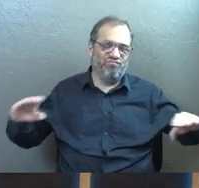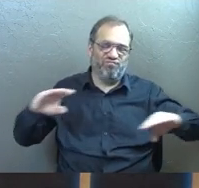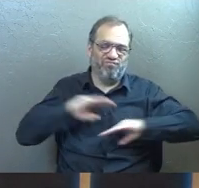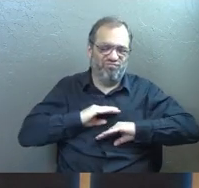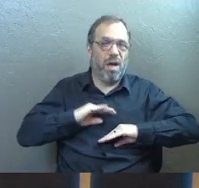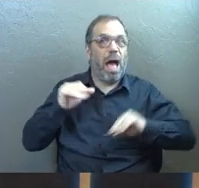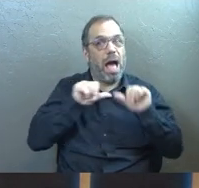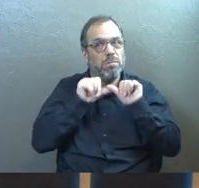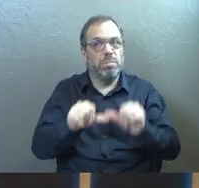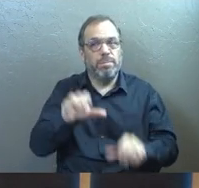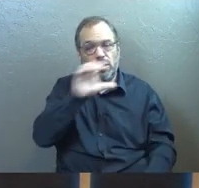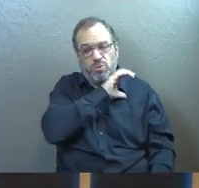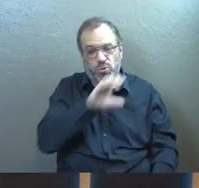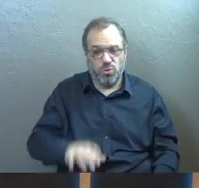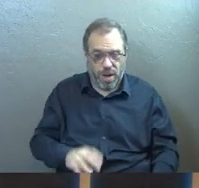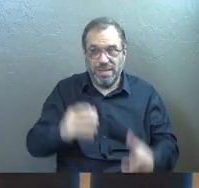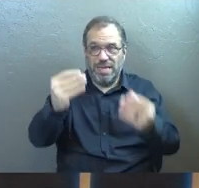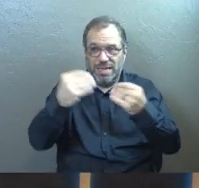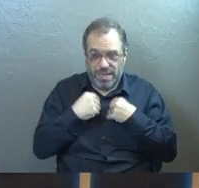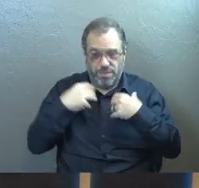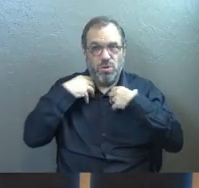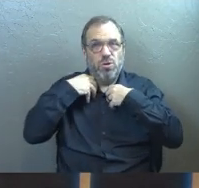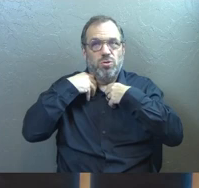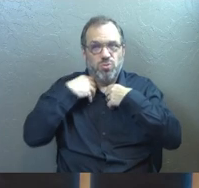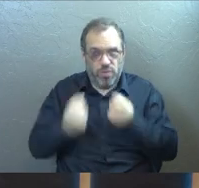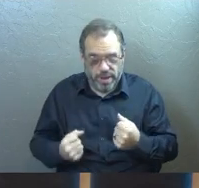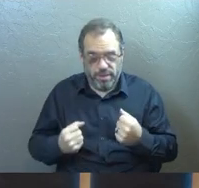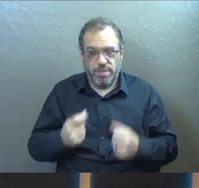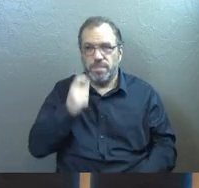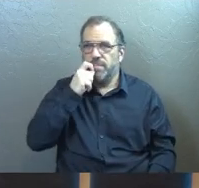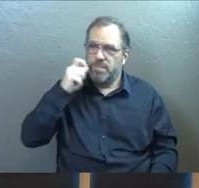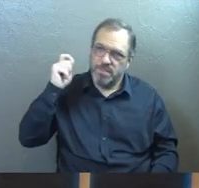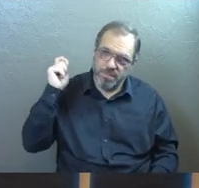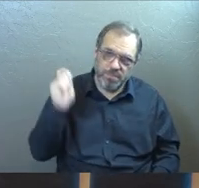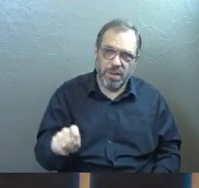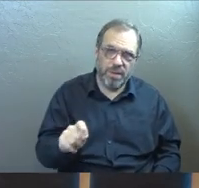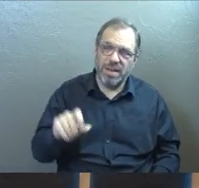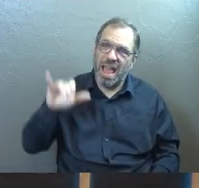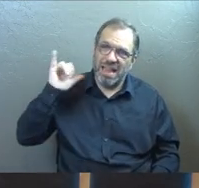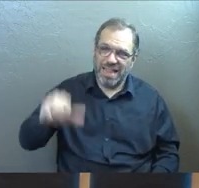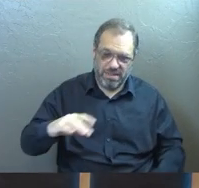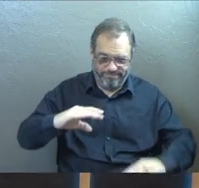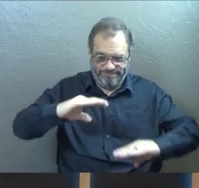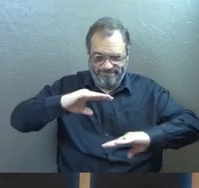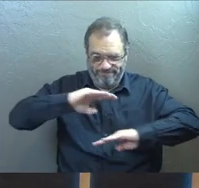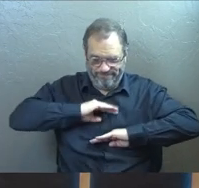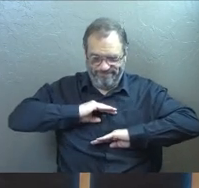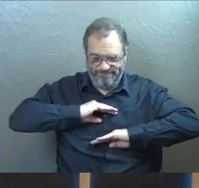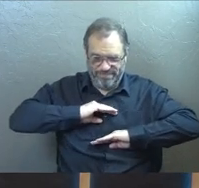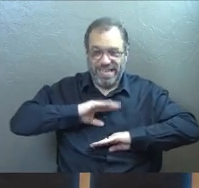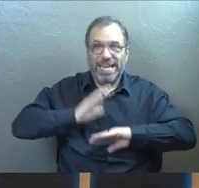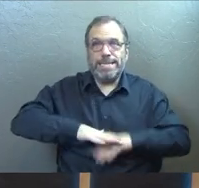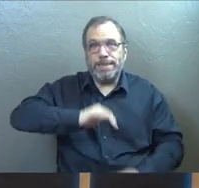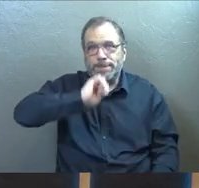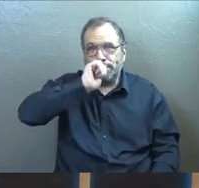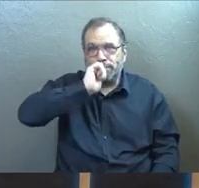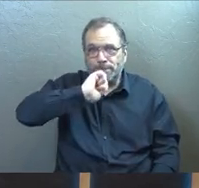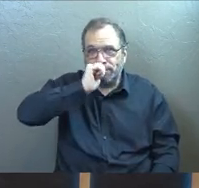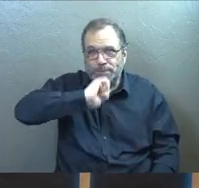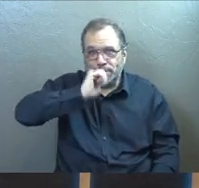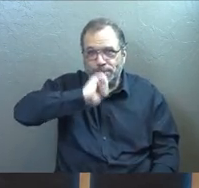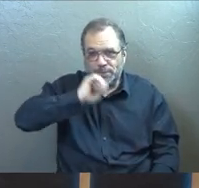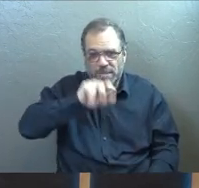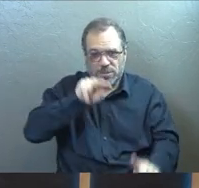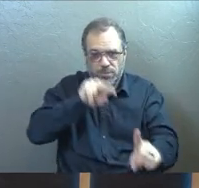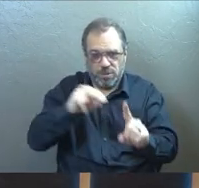unstoppable because Christ gives me strength. See, that's a contentment verse. It's a perseverance. It's a